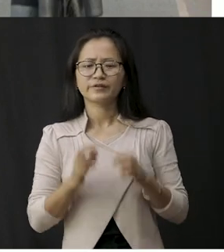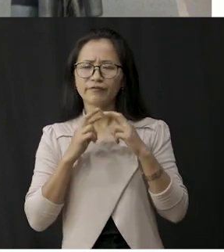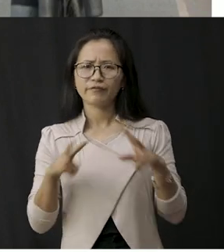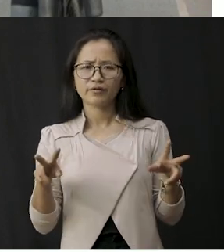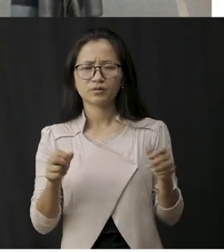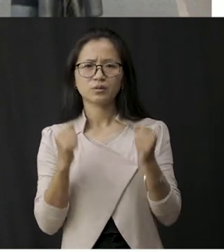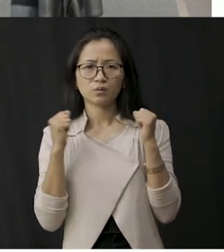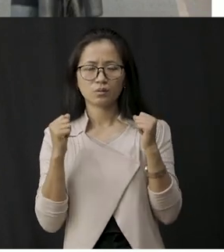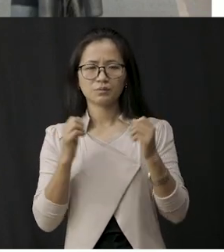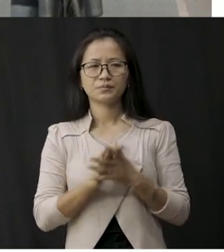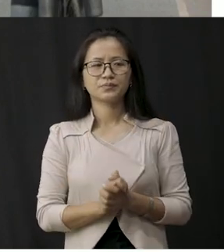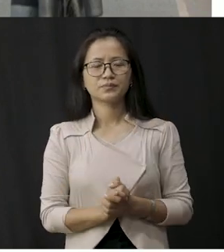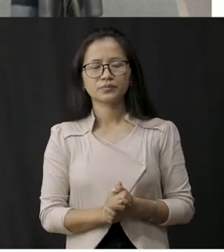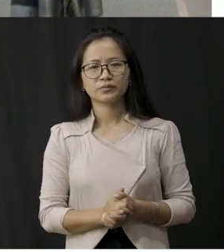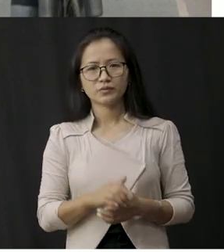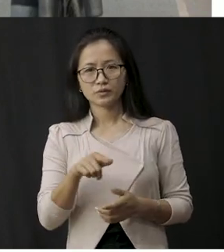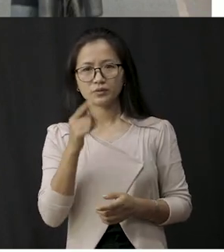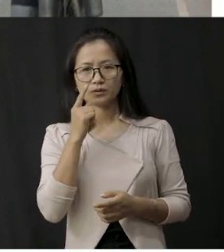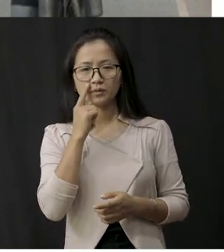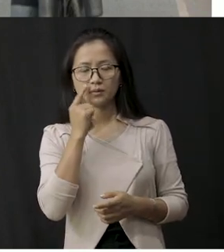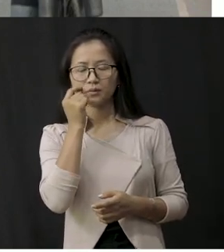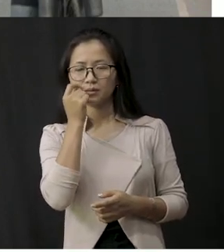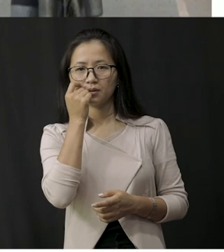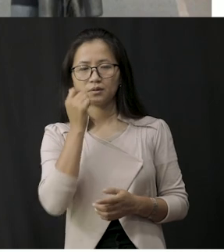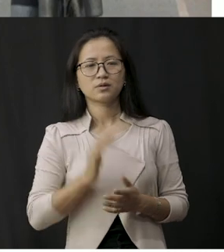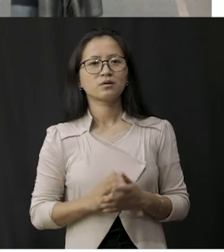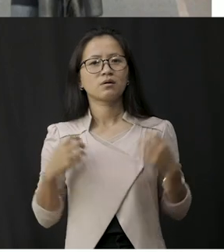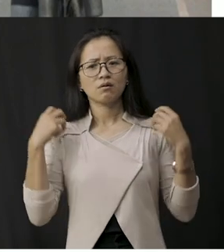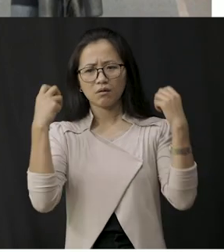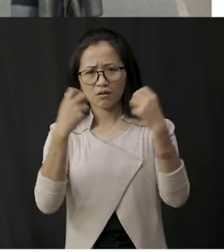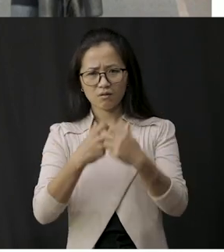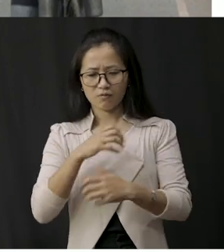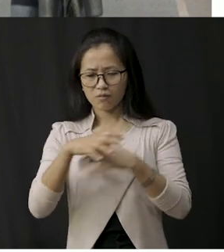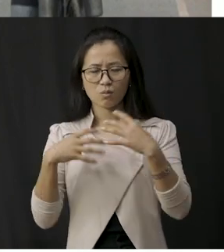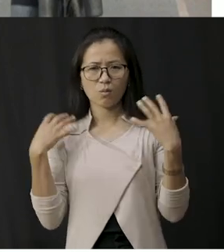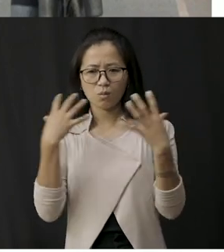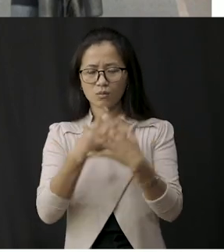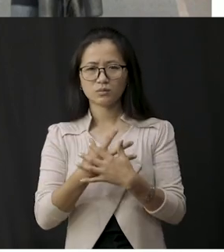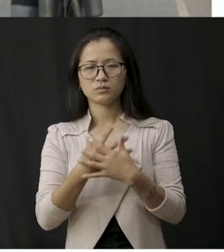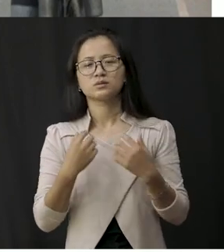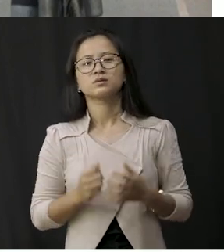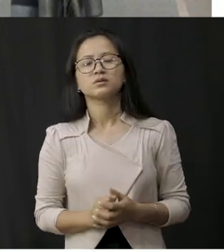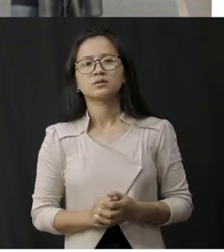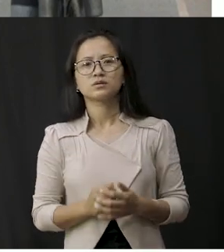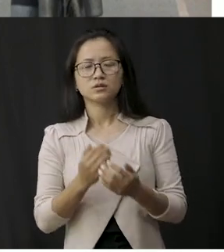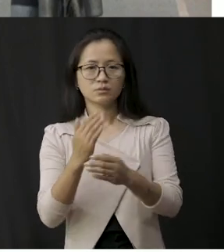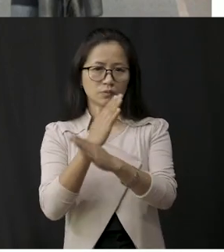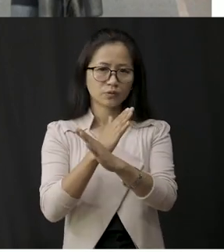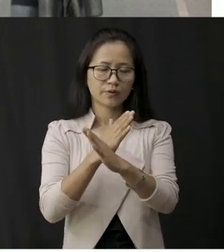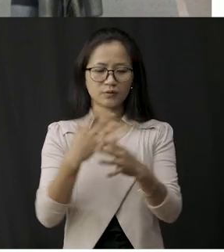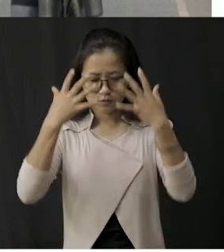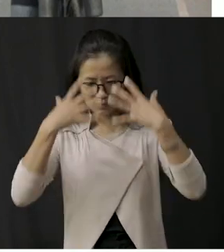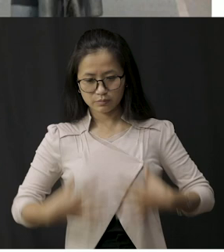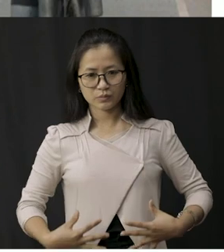cool now you can see this guy here he's covering all his body because he is protecting his